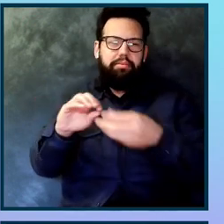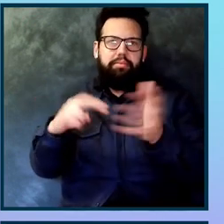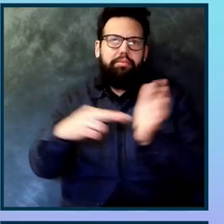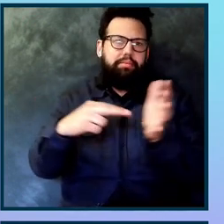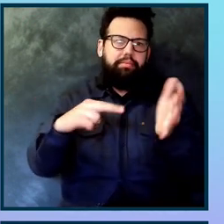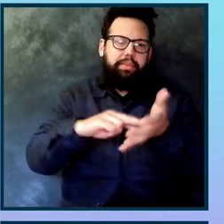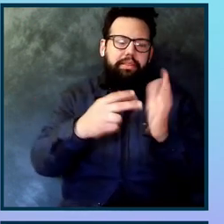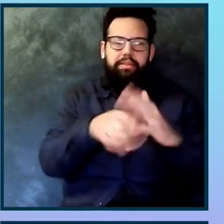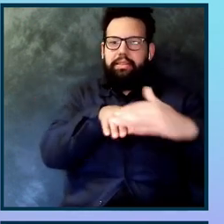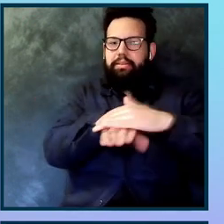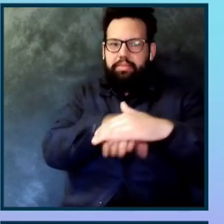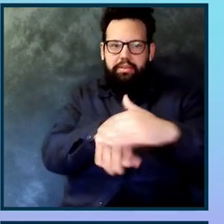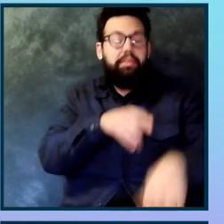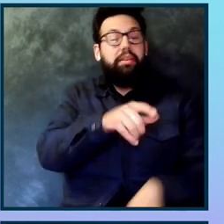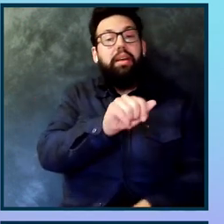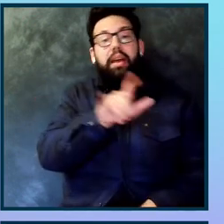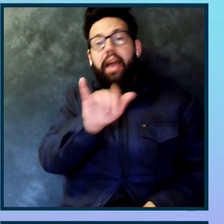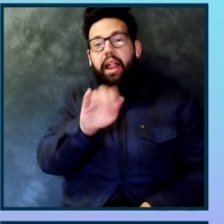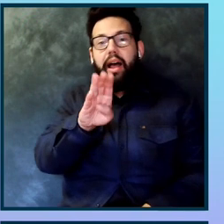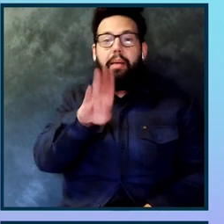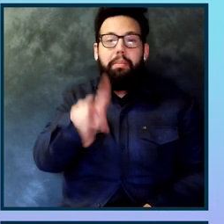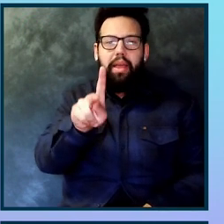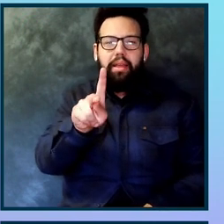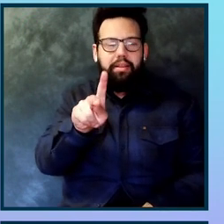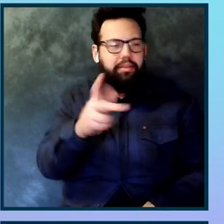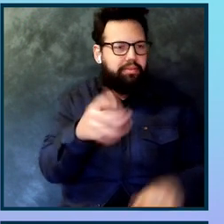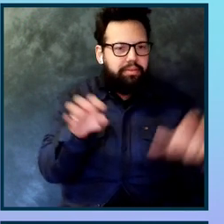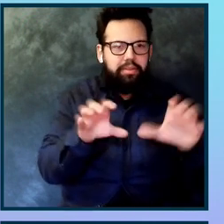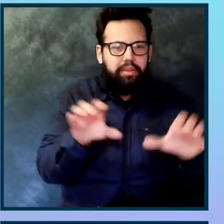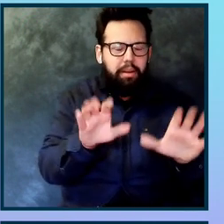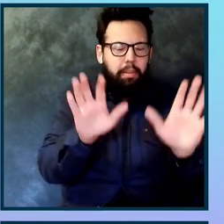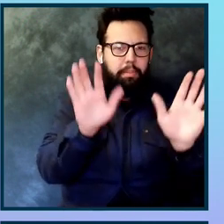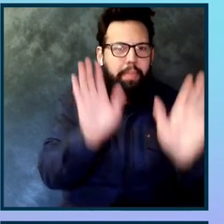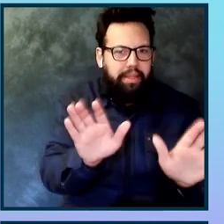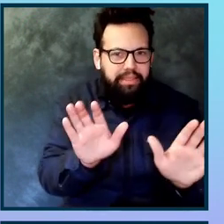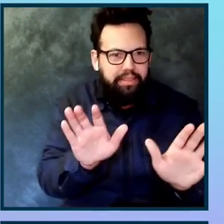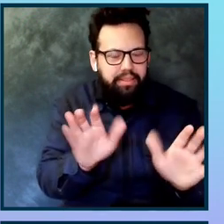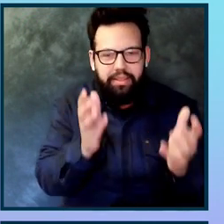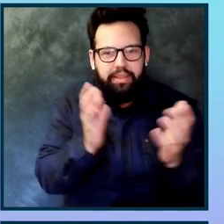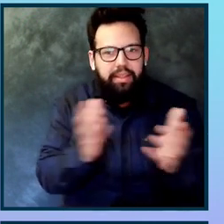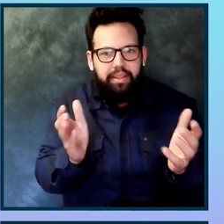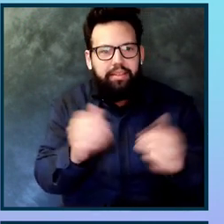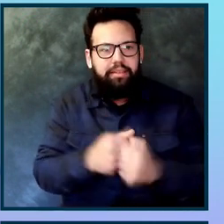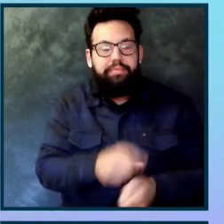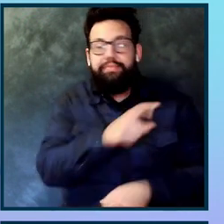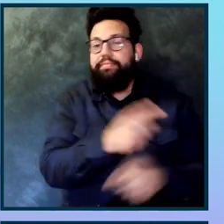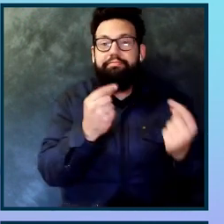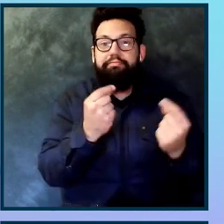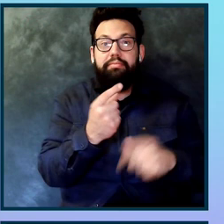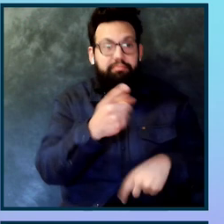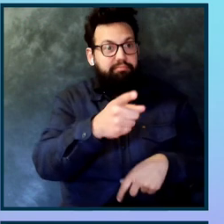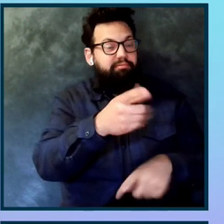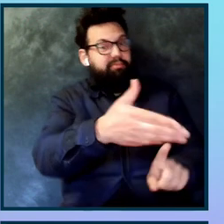Ally Bank has done the most amazing thing, which is that they've been able to sustain their commitment to accessibility.